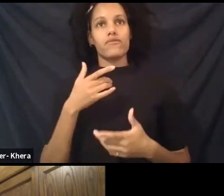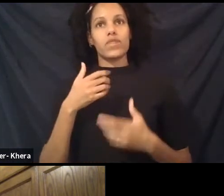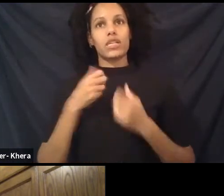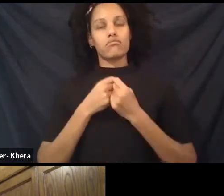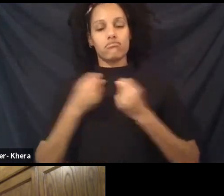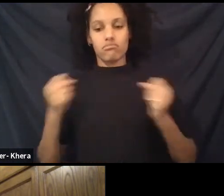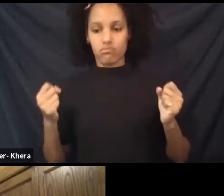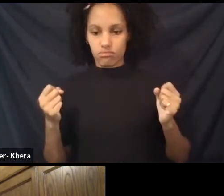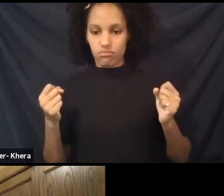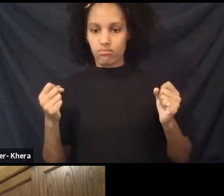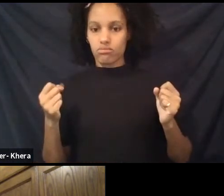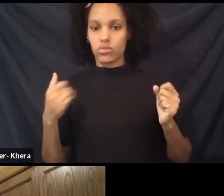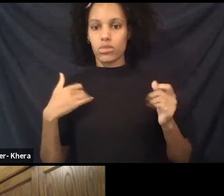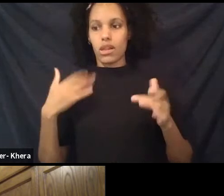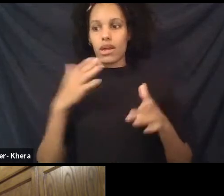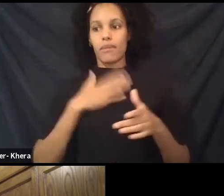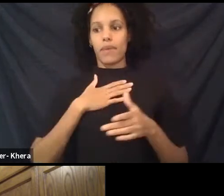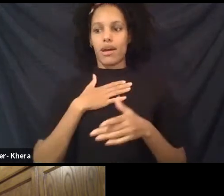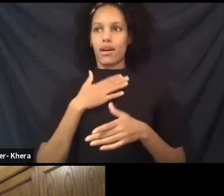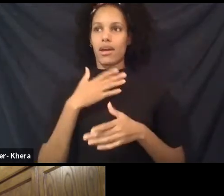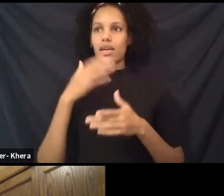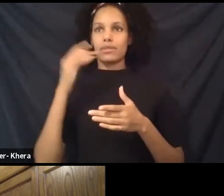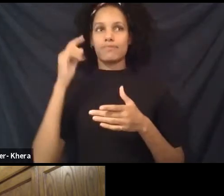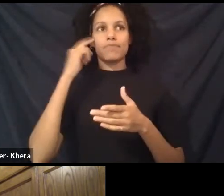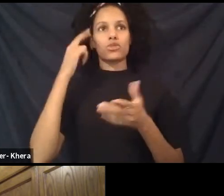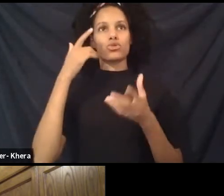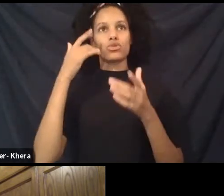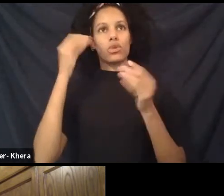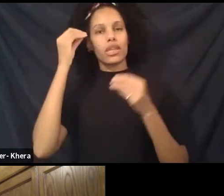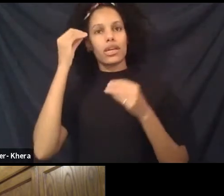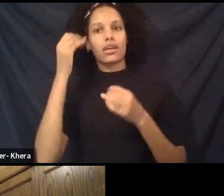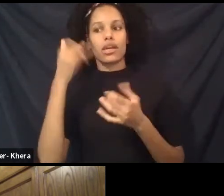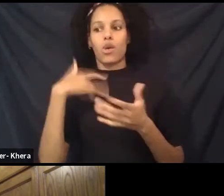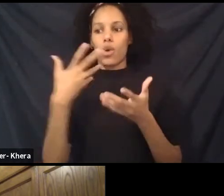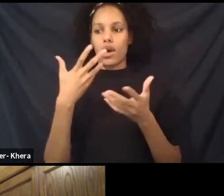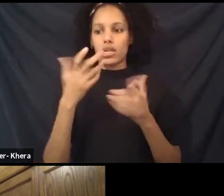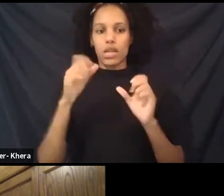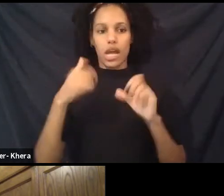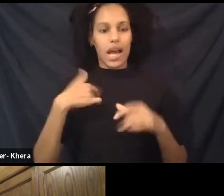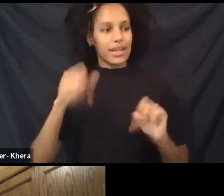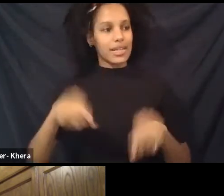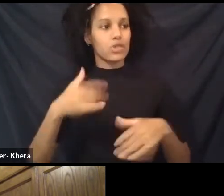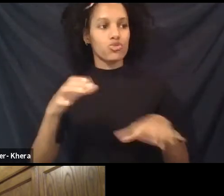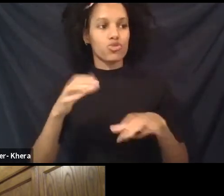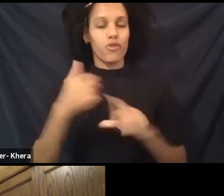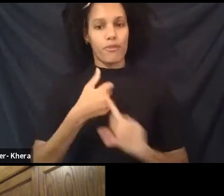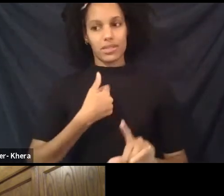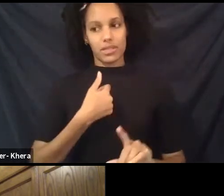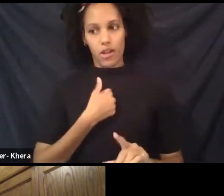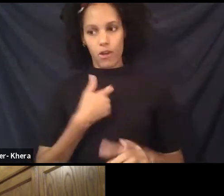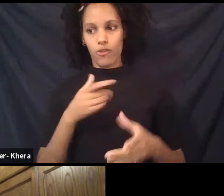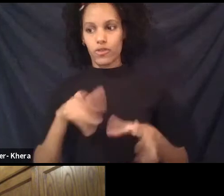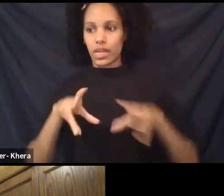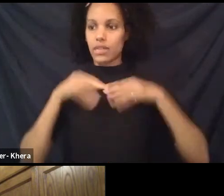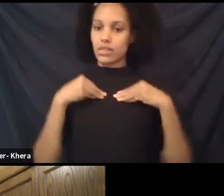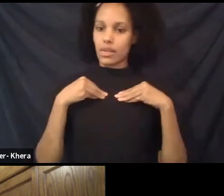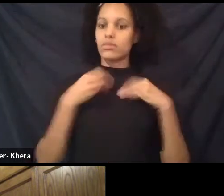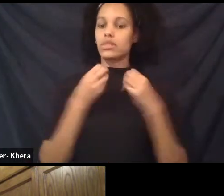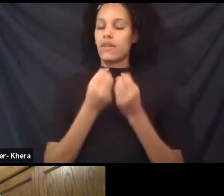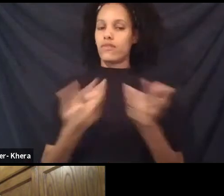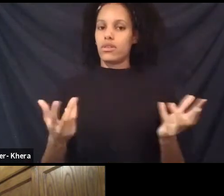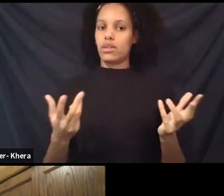to, to, to expand my capacity in terms of what all that I can hold with memory as well.